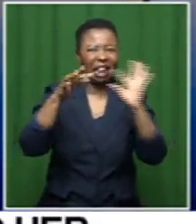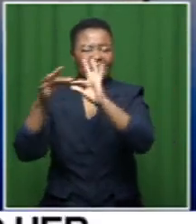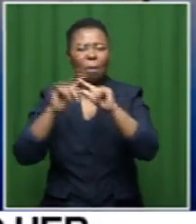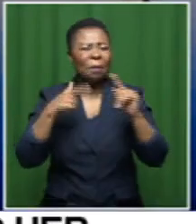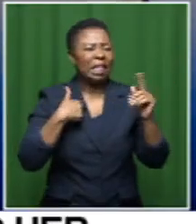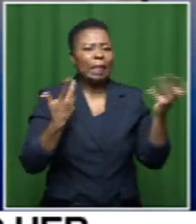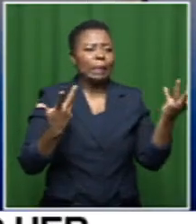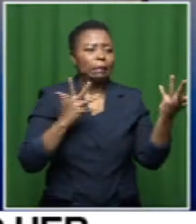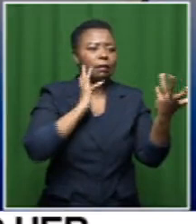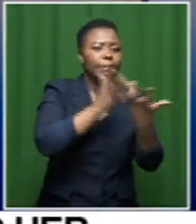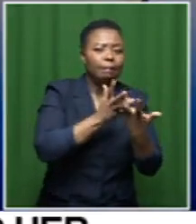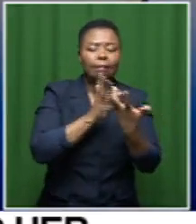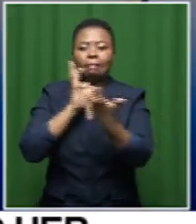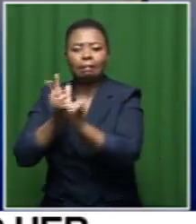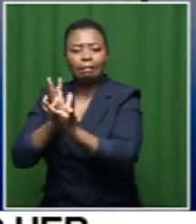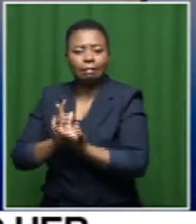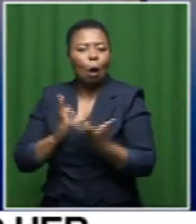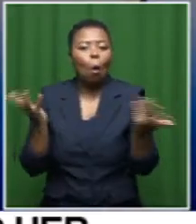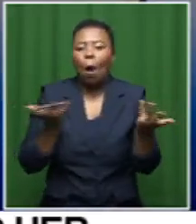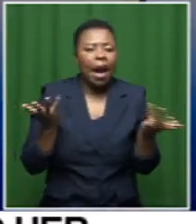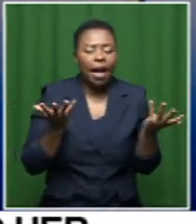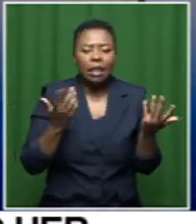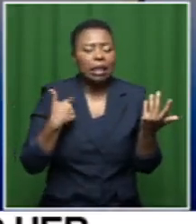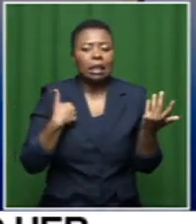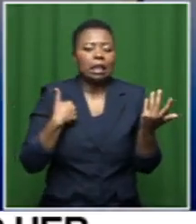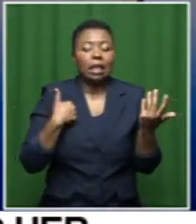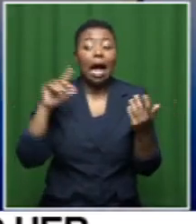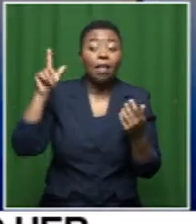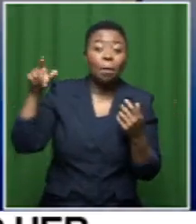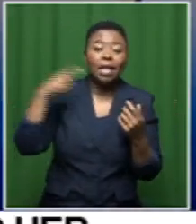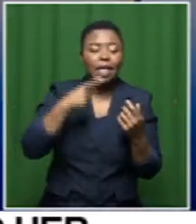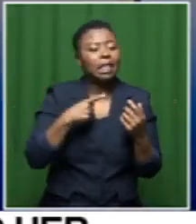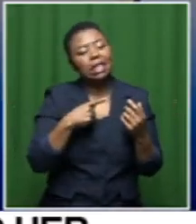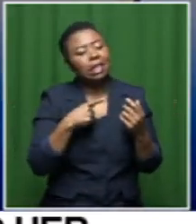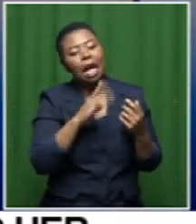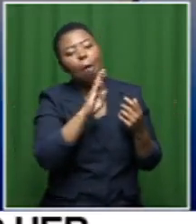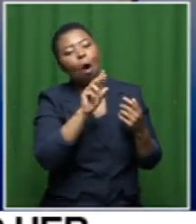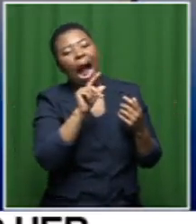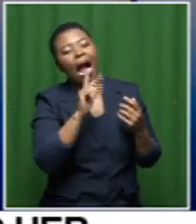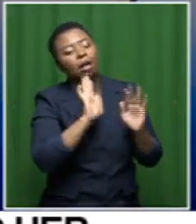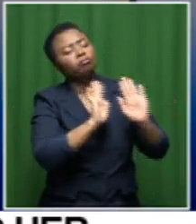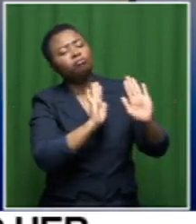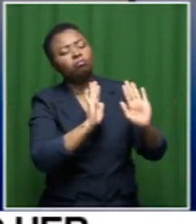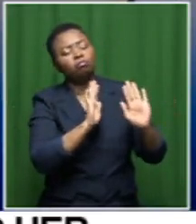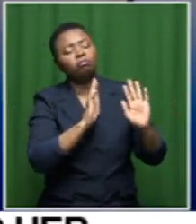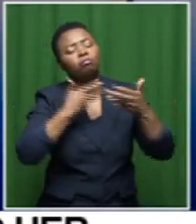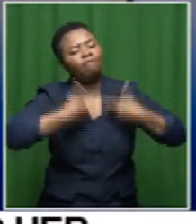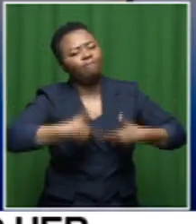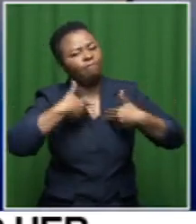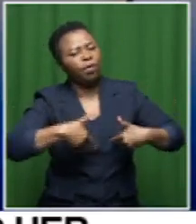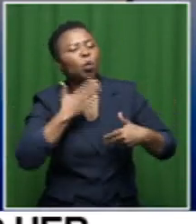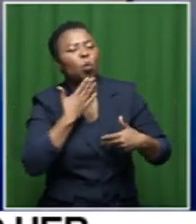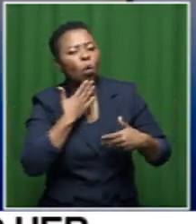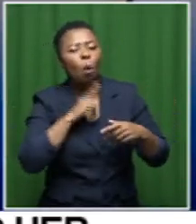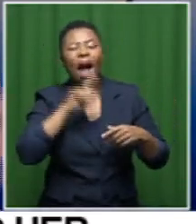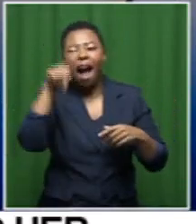have it in how do I sort of cement myself in something and somebody says that's a bugang trait or something that bugang would do is especially in music